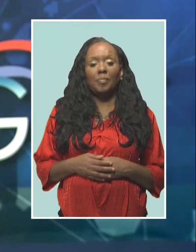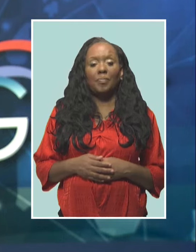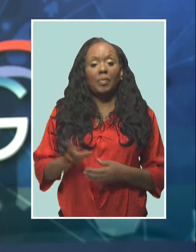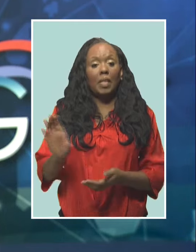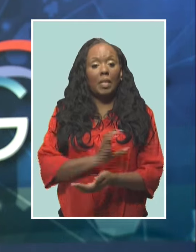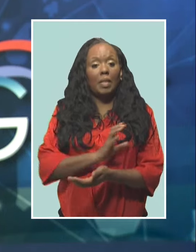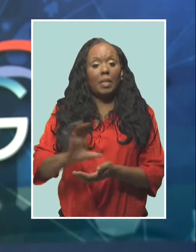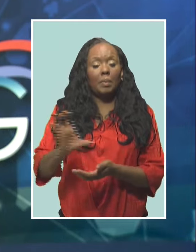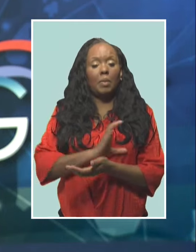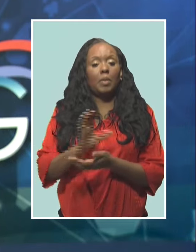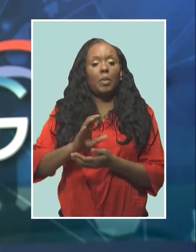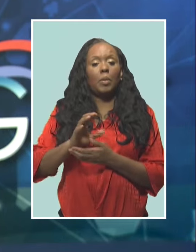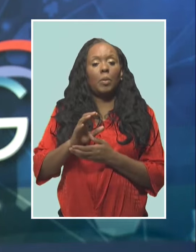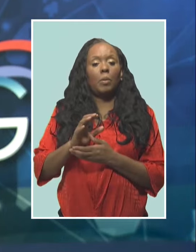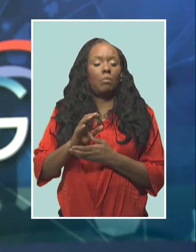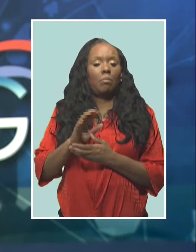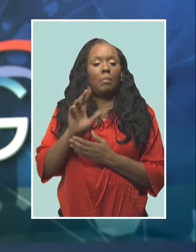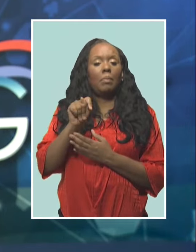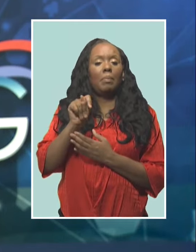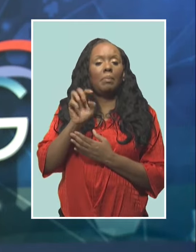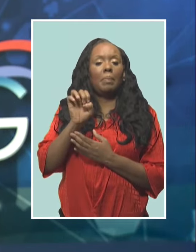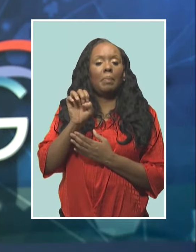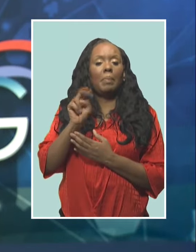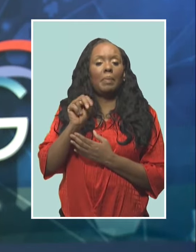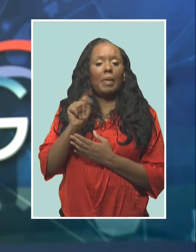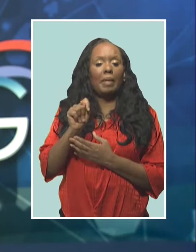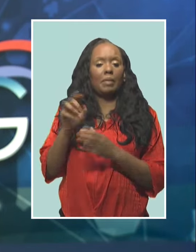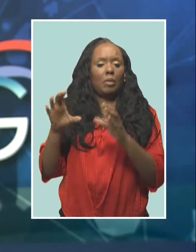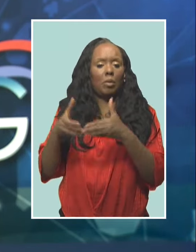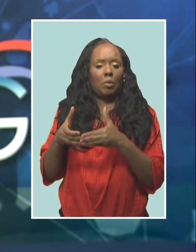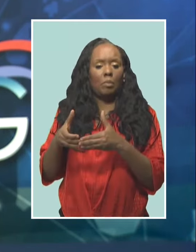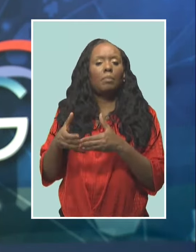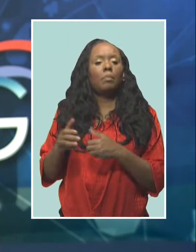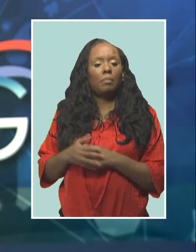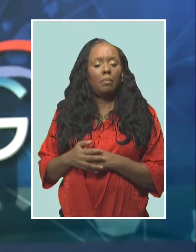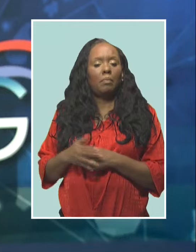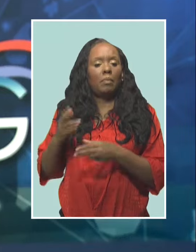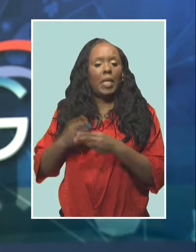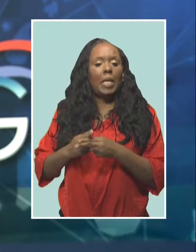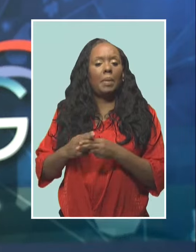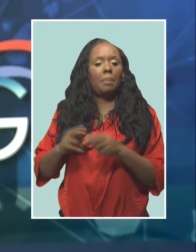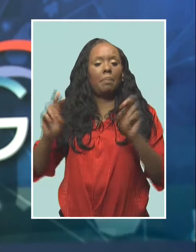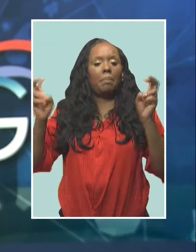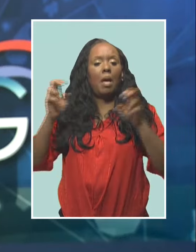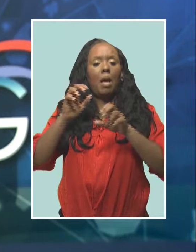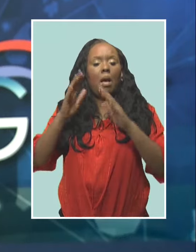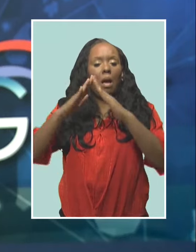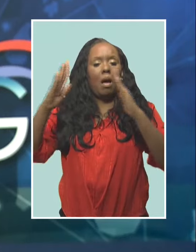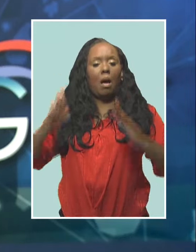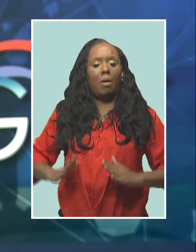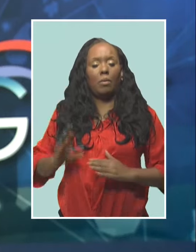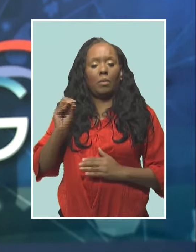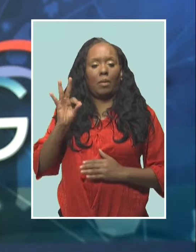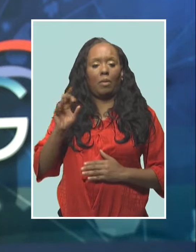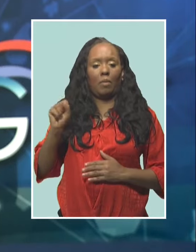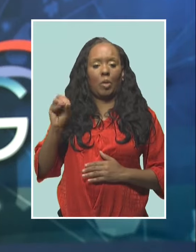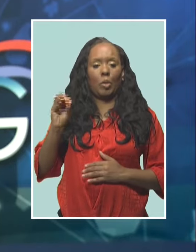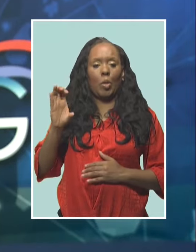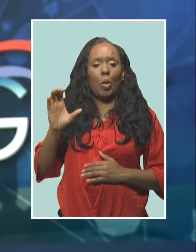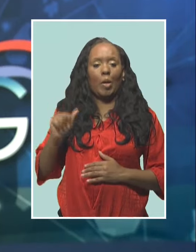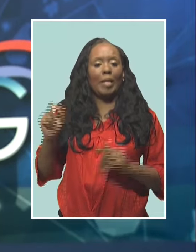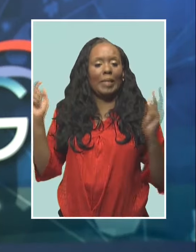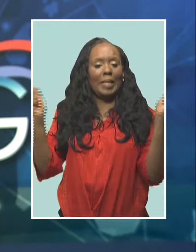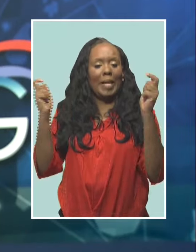The C.O. House of Soka celebrated with a motorcade, the artist who did well during the various competitions for this year's